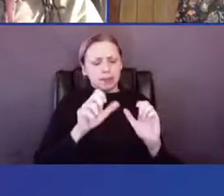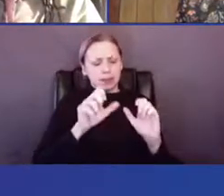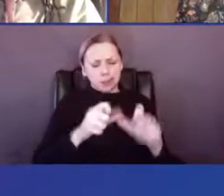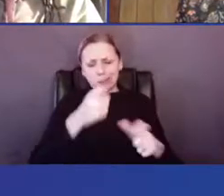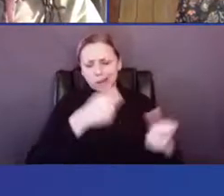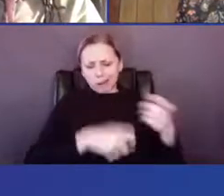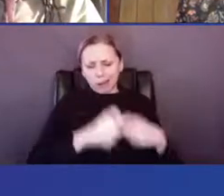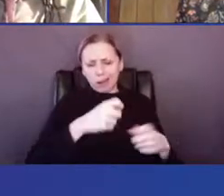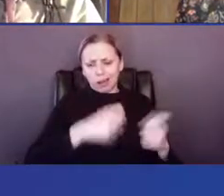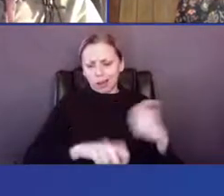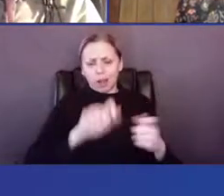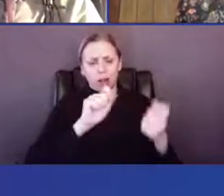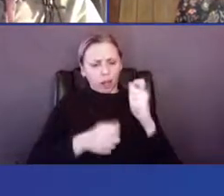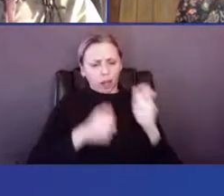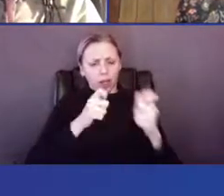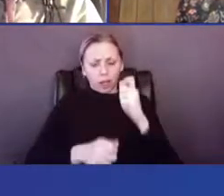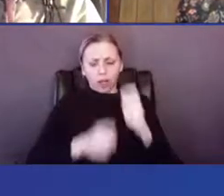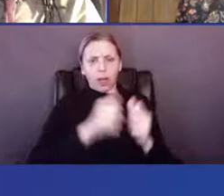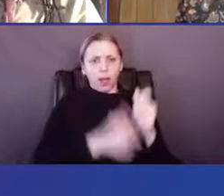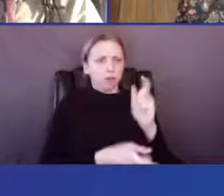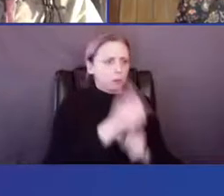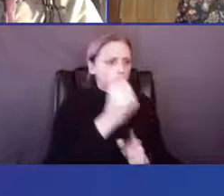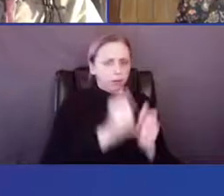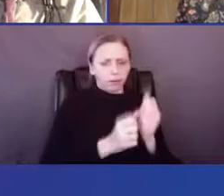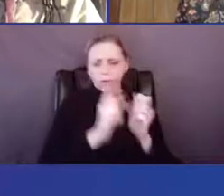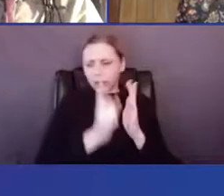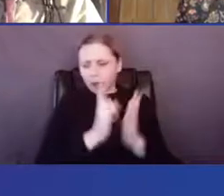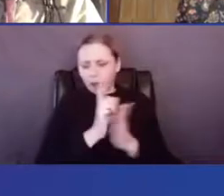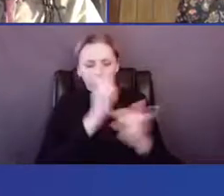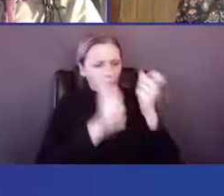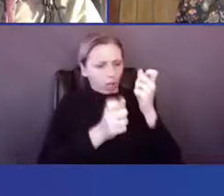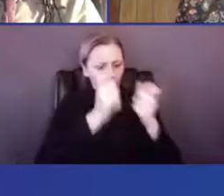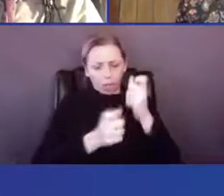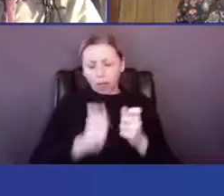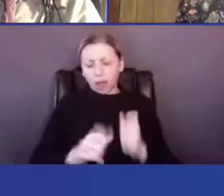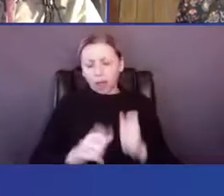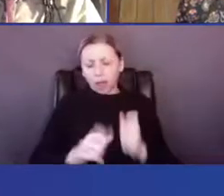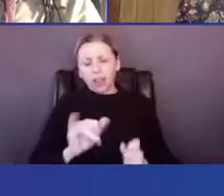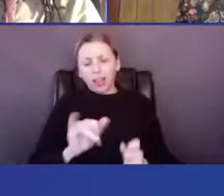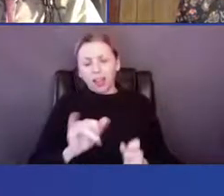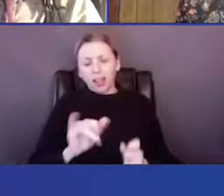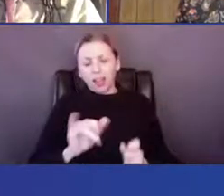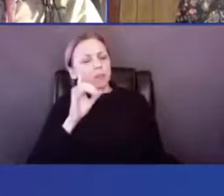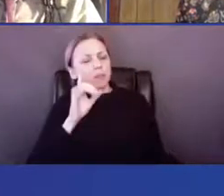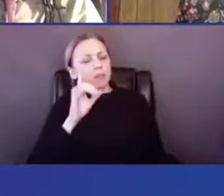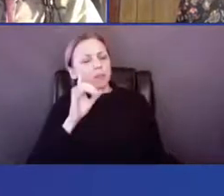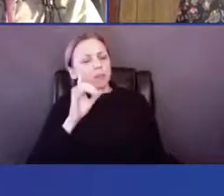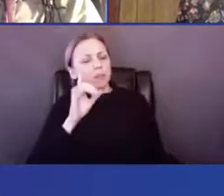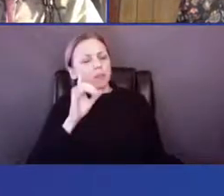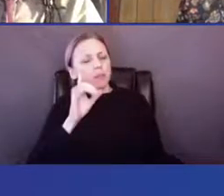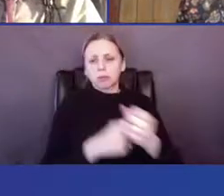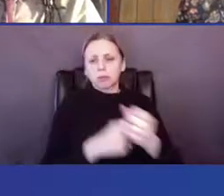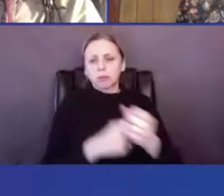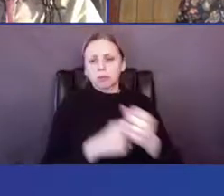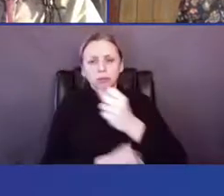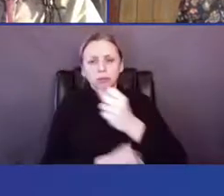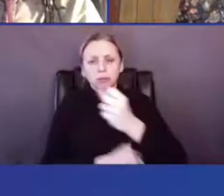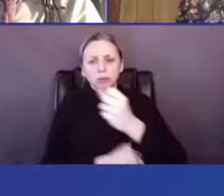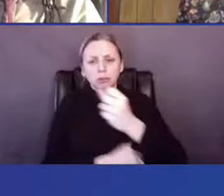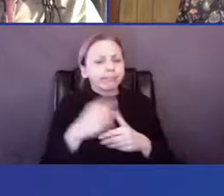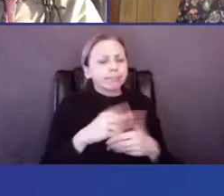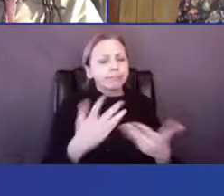hour, you know, and just the way of what you're doing, you know, the idea of support or in the infrastructure. And, uh,